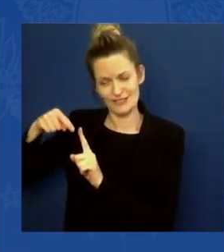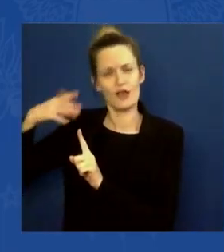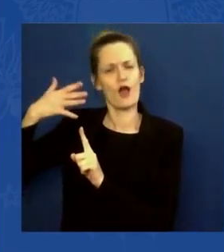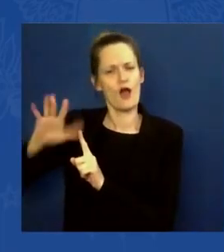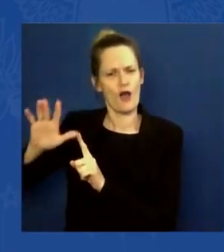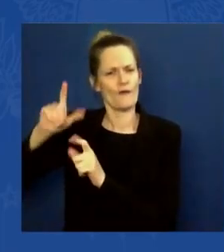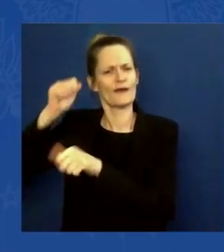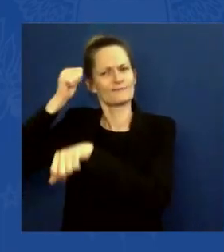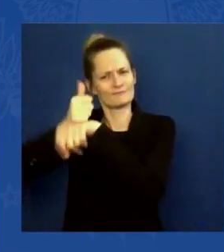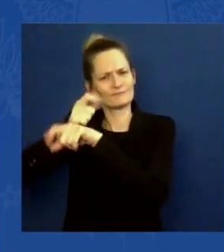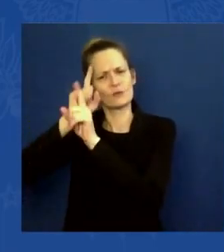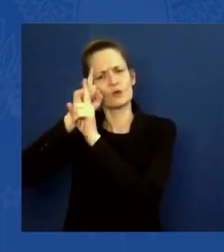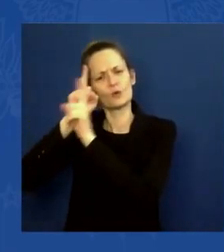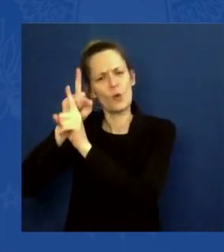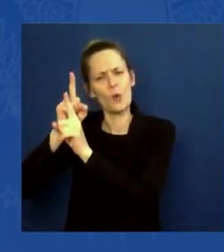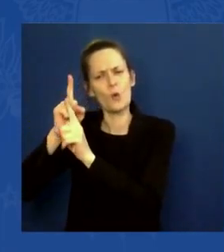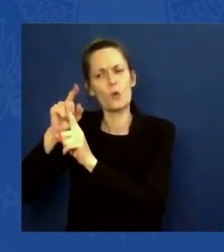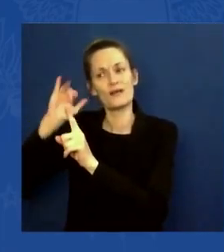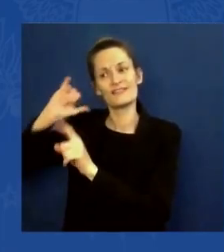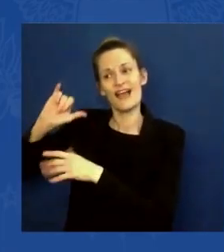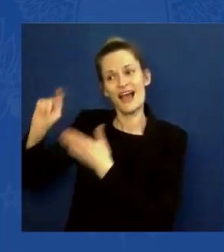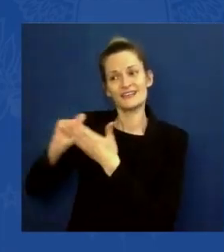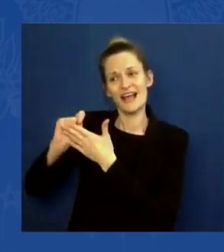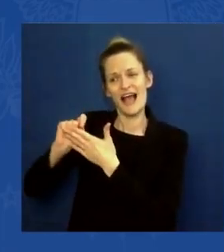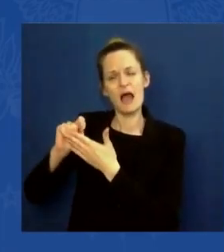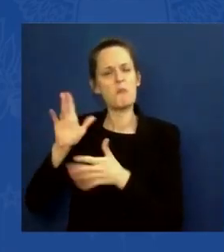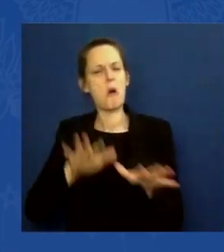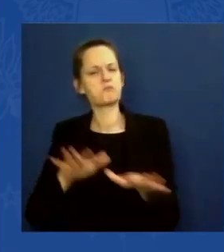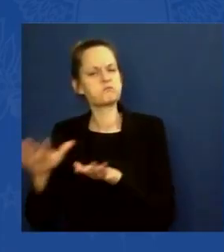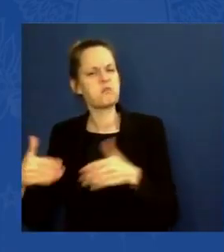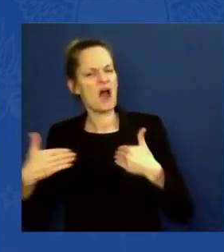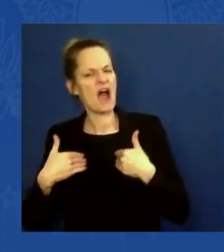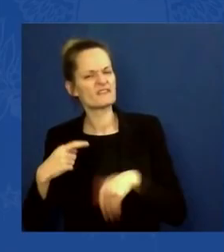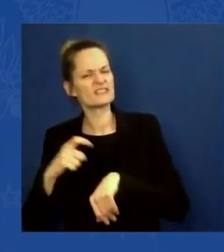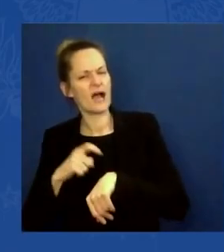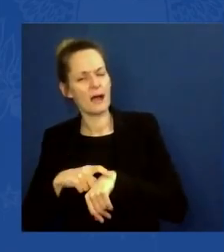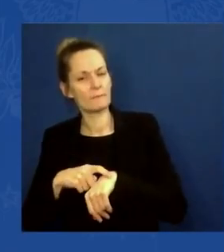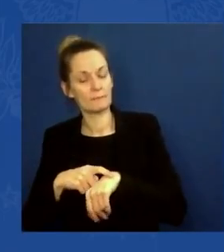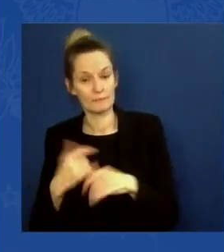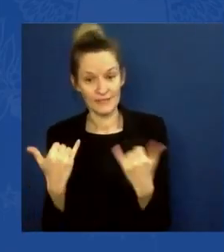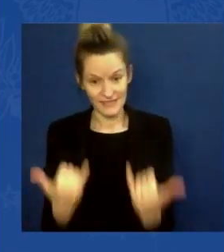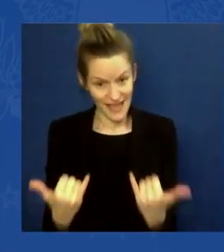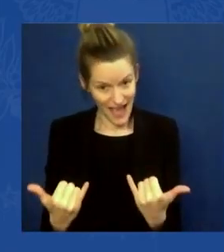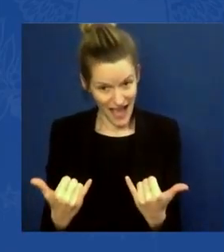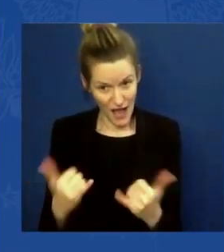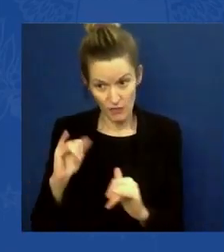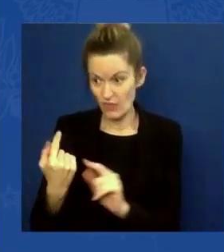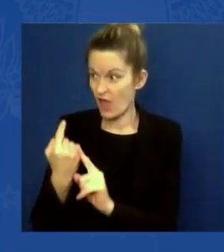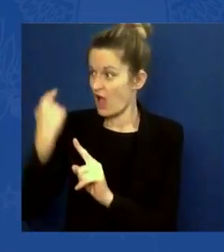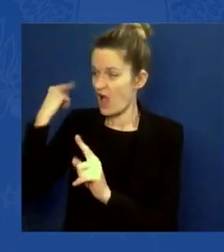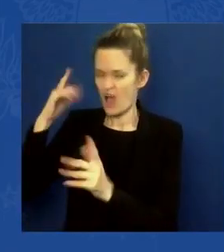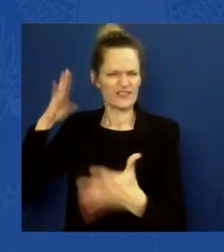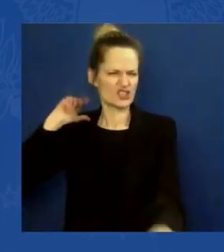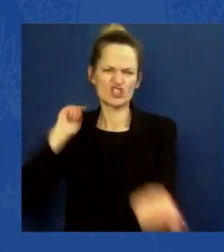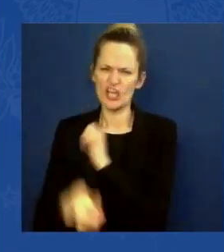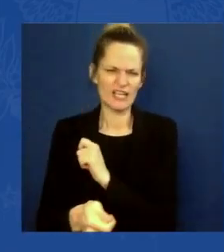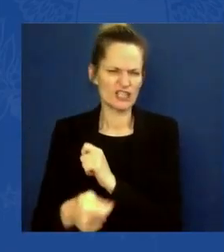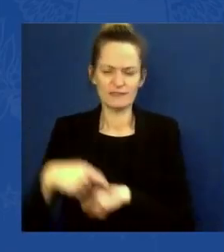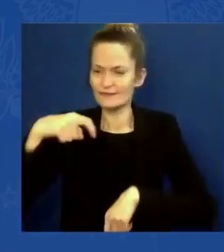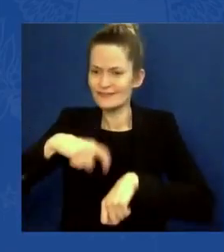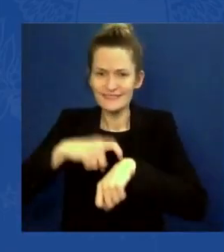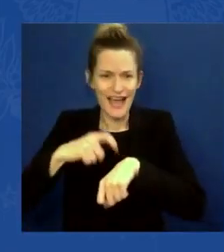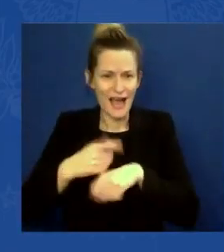because the necessity is there. We don't have a lot of time. We don't have much more than 10 years, for real.